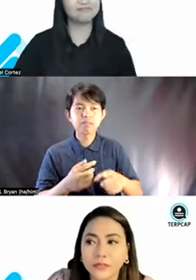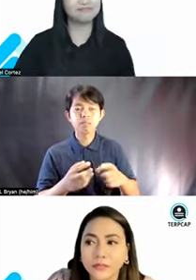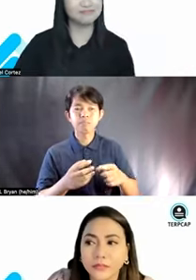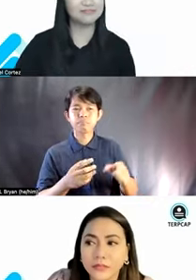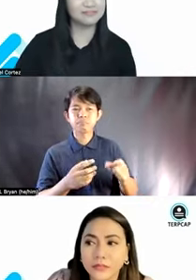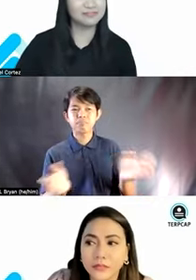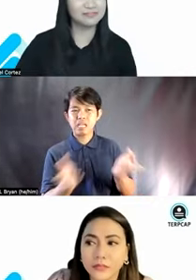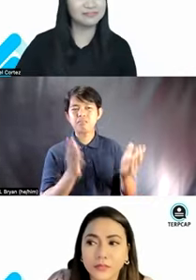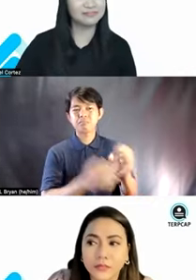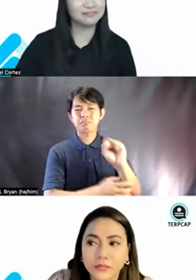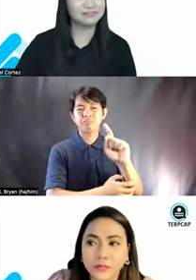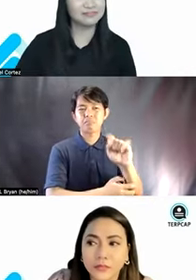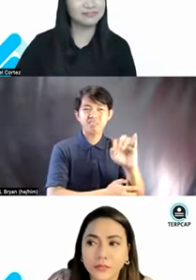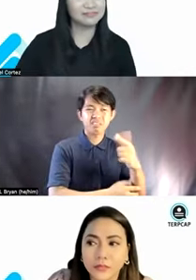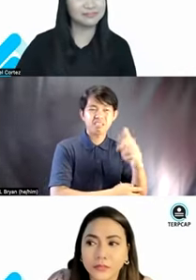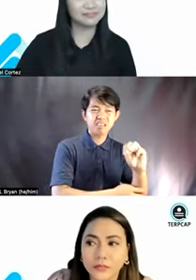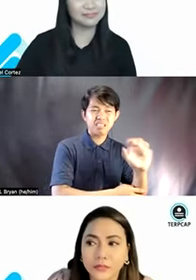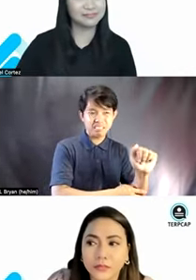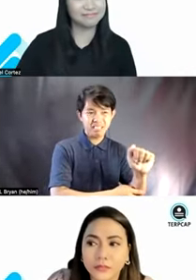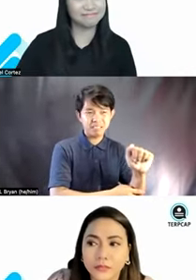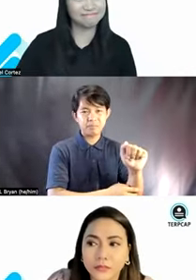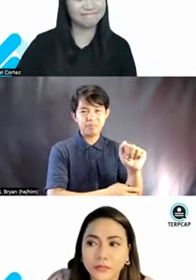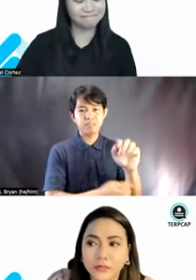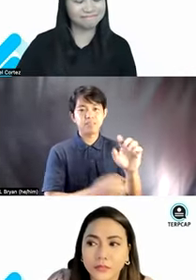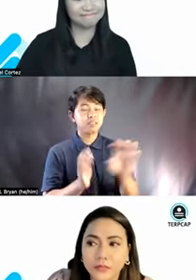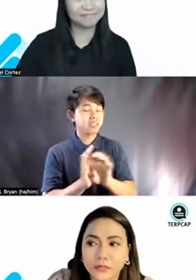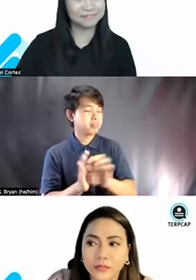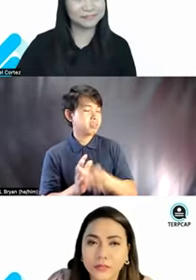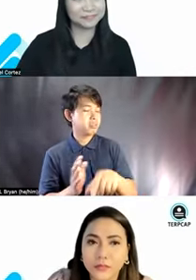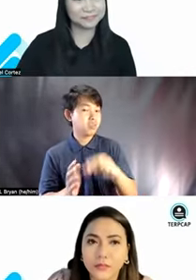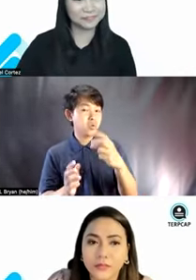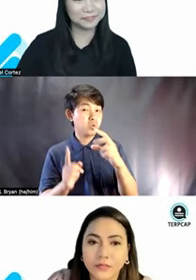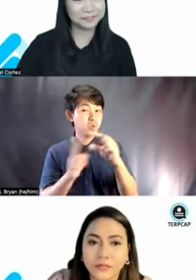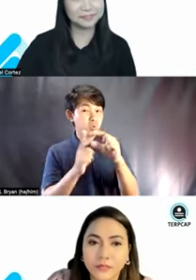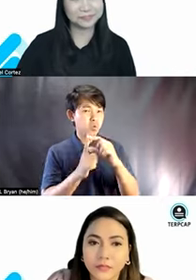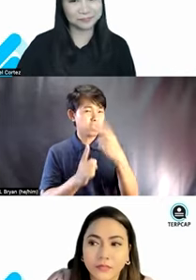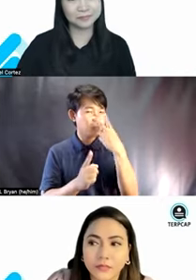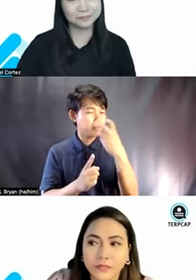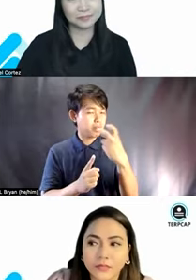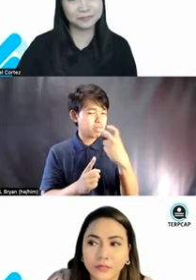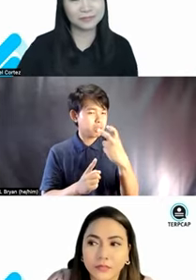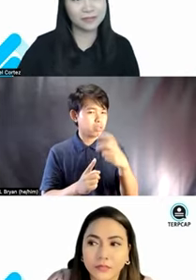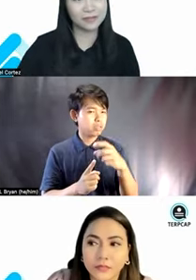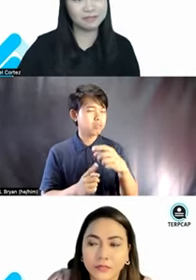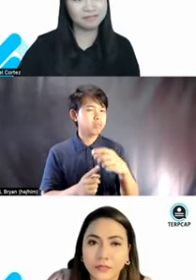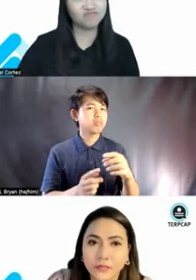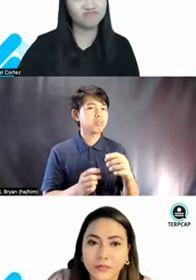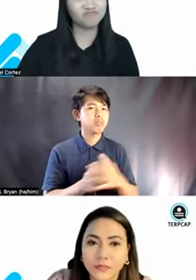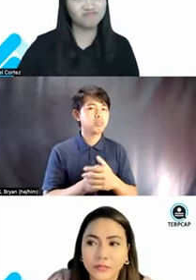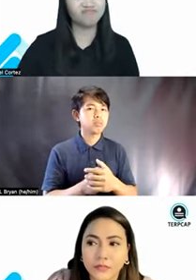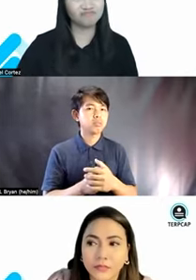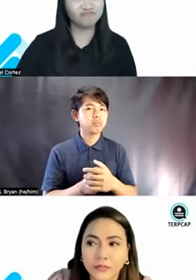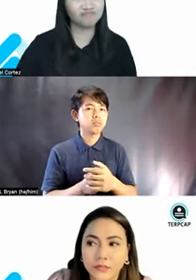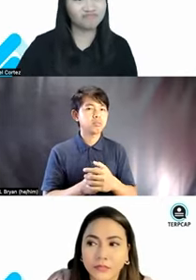So like, like for again, going back to the word blind, it gives us the connotation that when, when it's blind, it's like